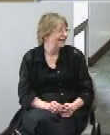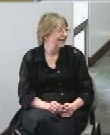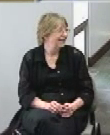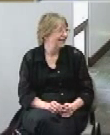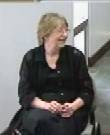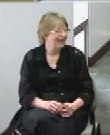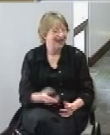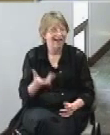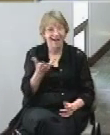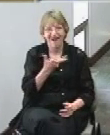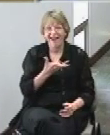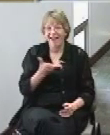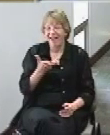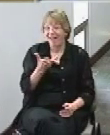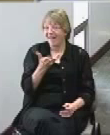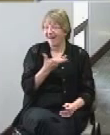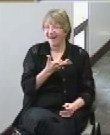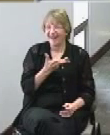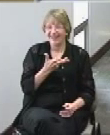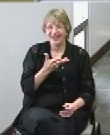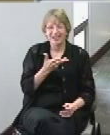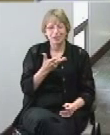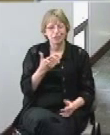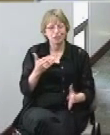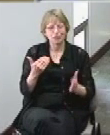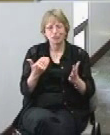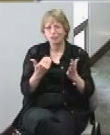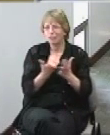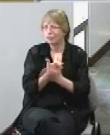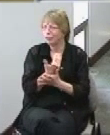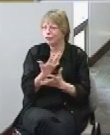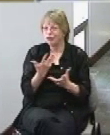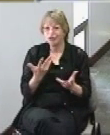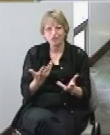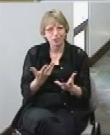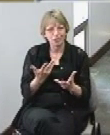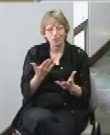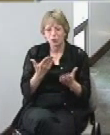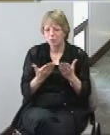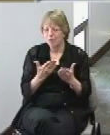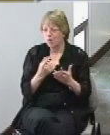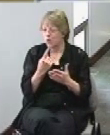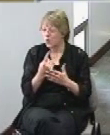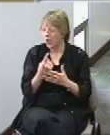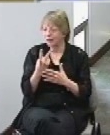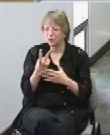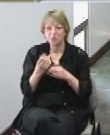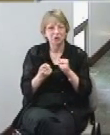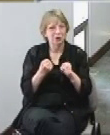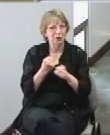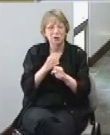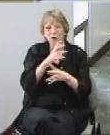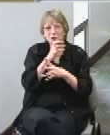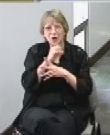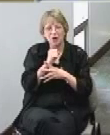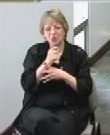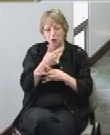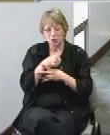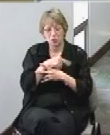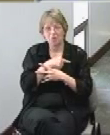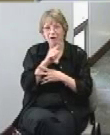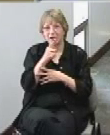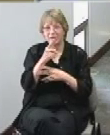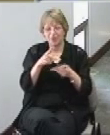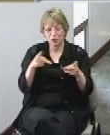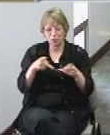these are these are brand new they've only been out a year and a half two years we'll be the first place in the